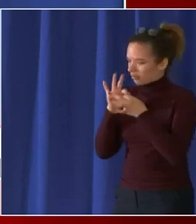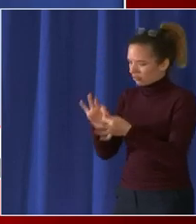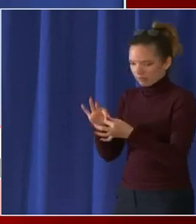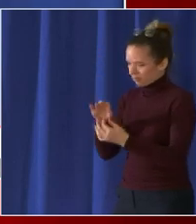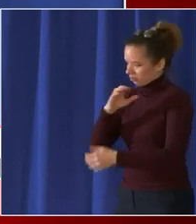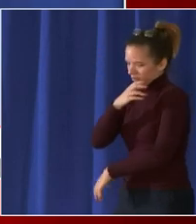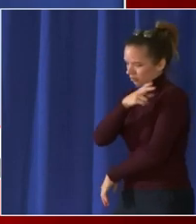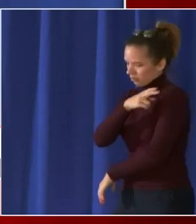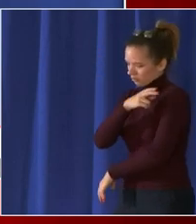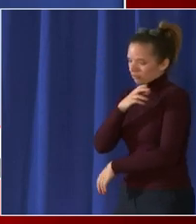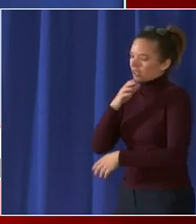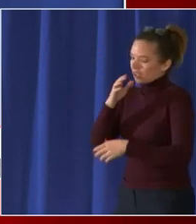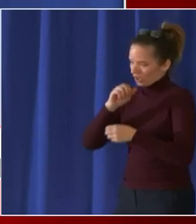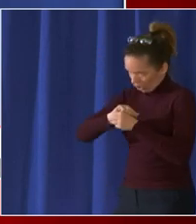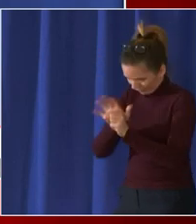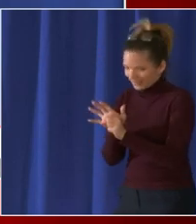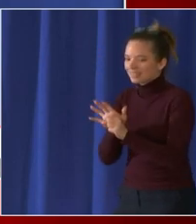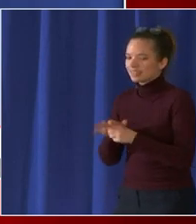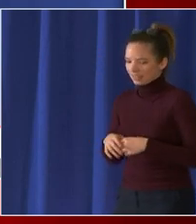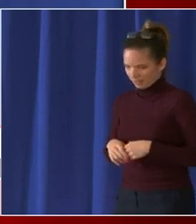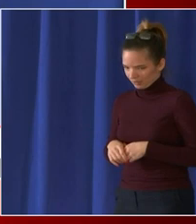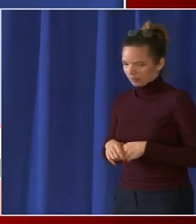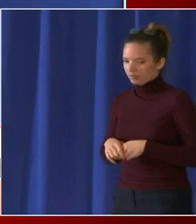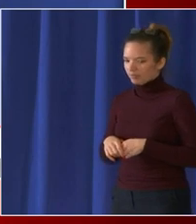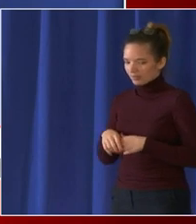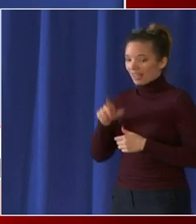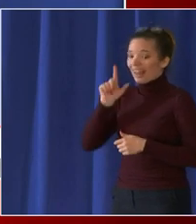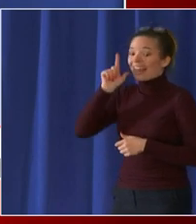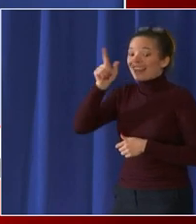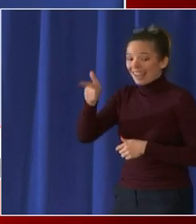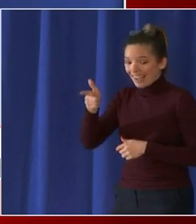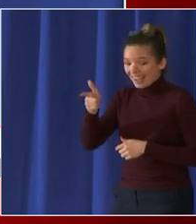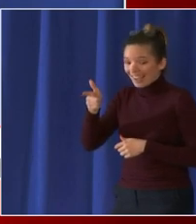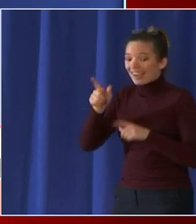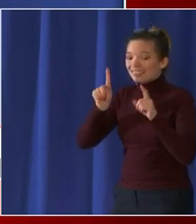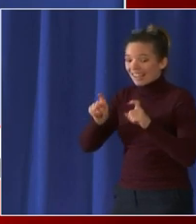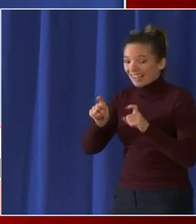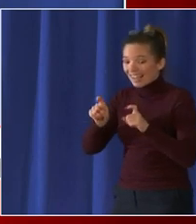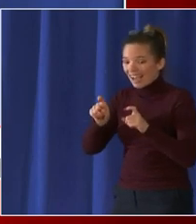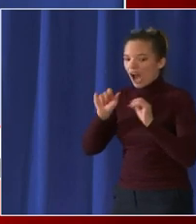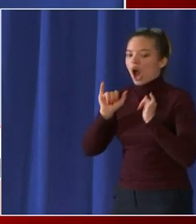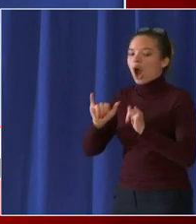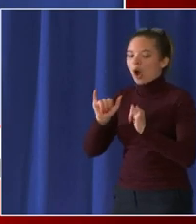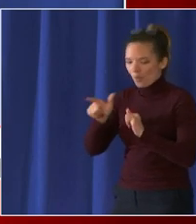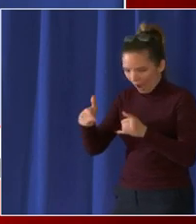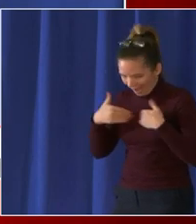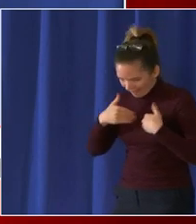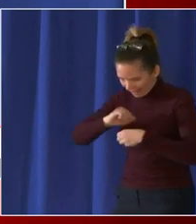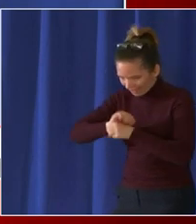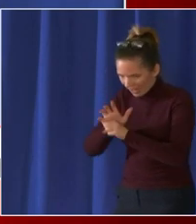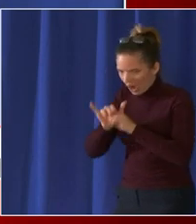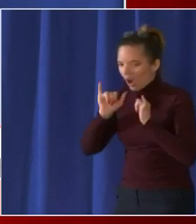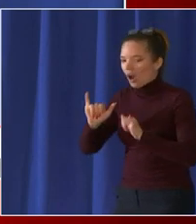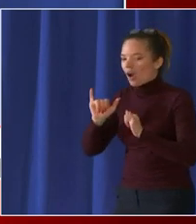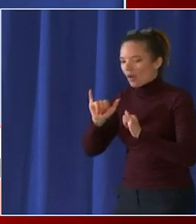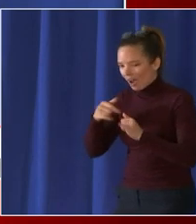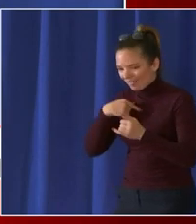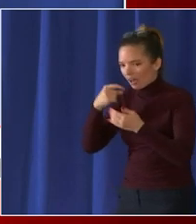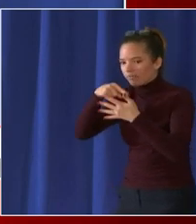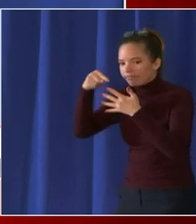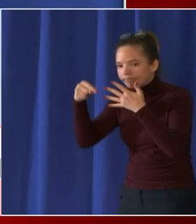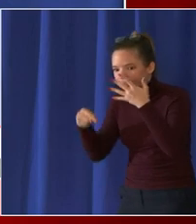be in that 624 patients that are in the hospital taking care of 624 covid patients in the hospital